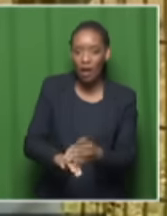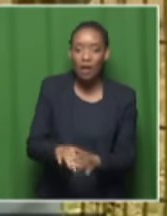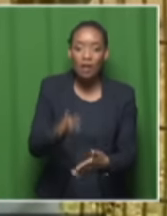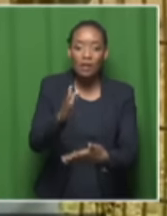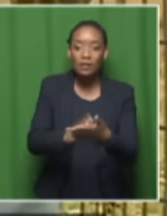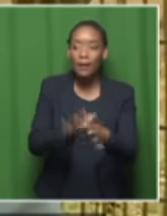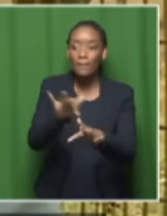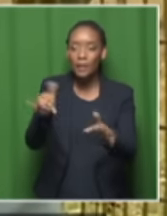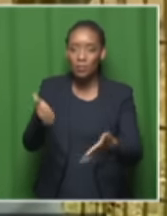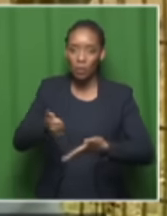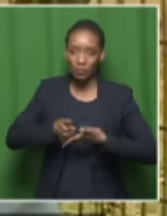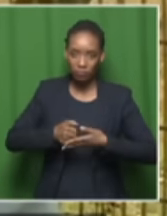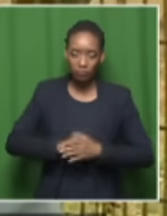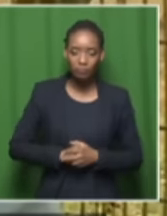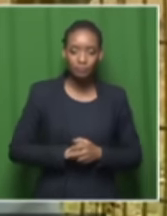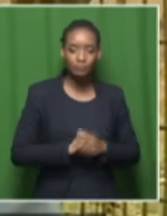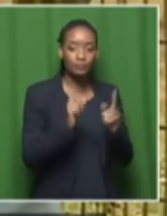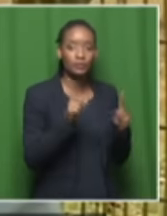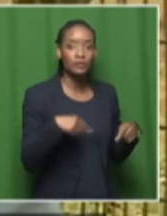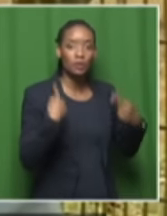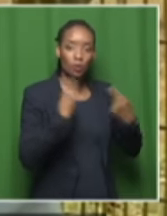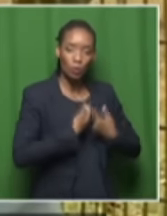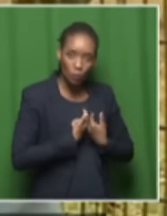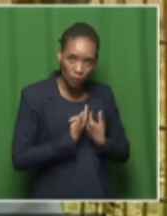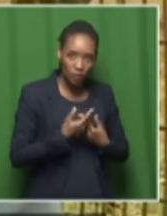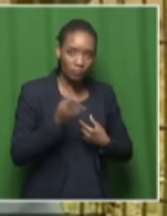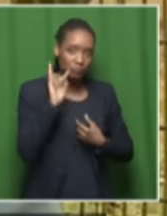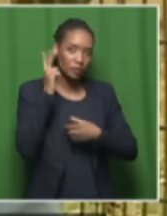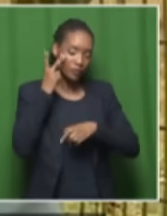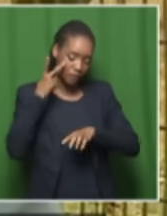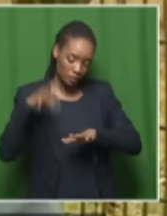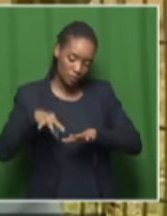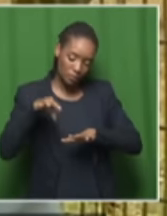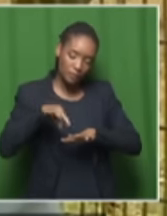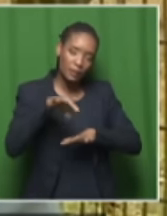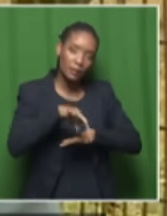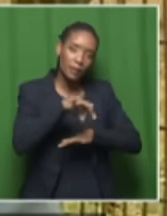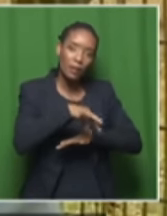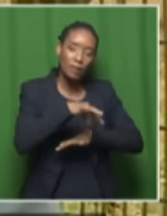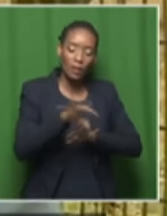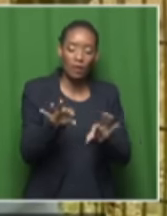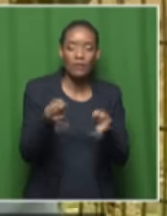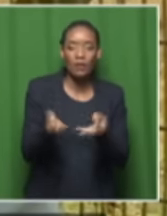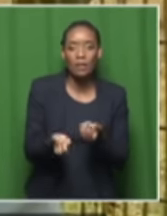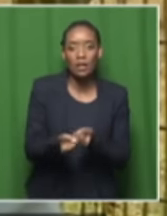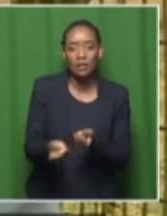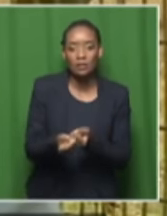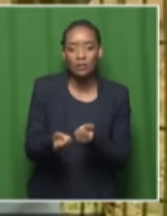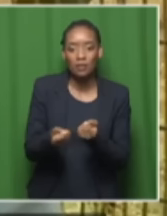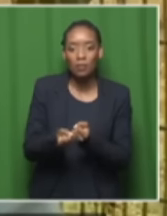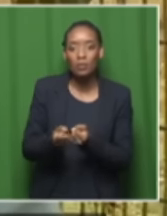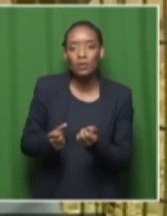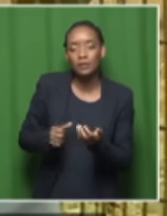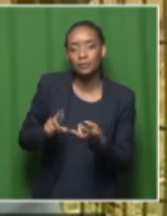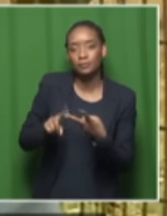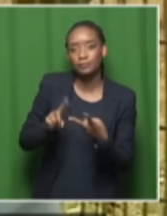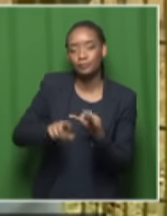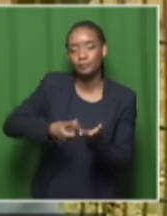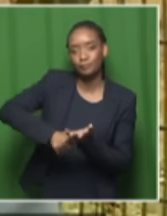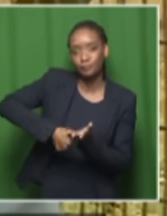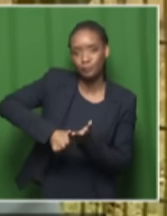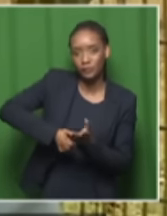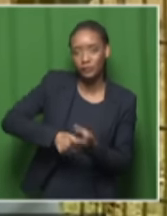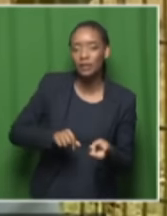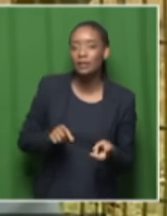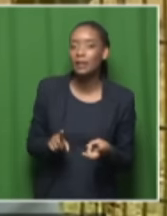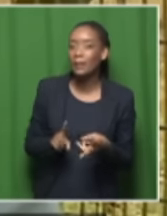we are now planting vegetables to support our families and we got a child support grant but